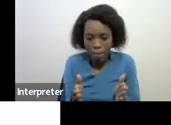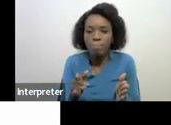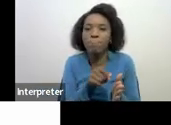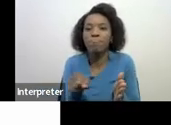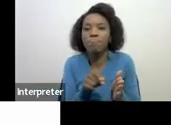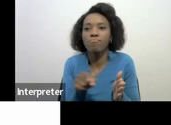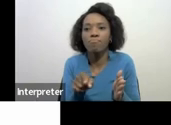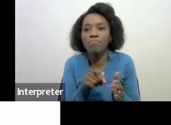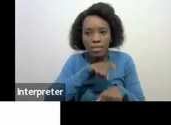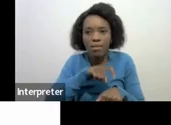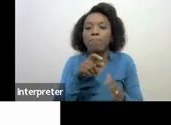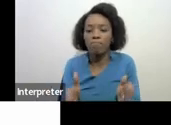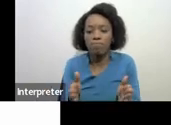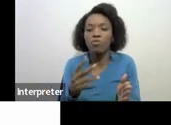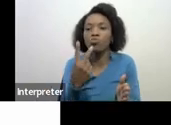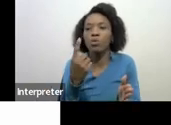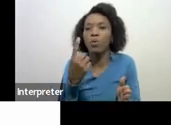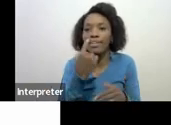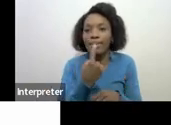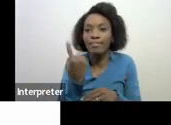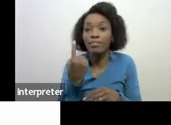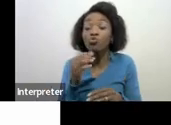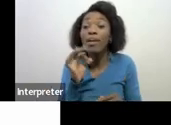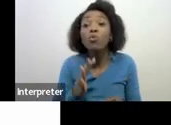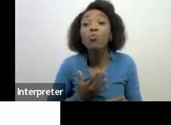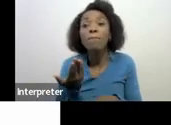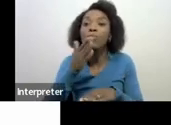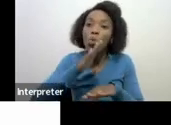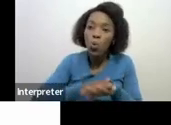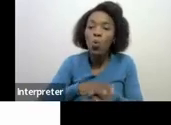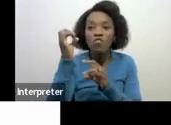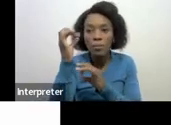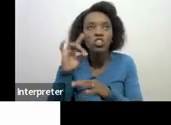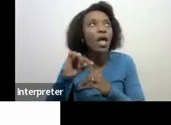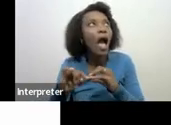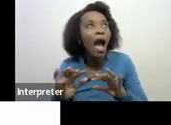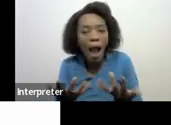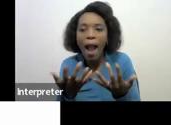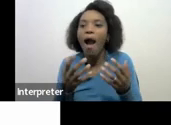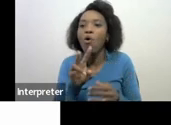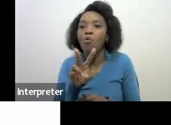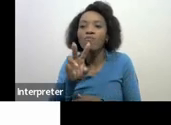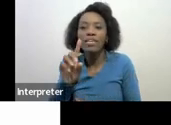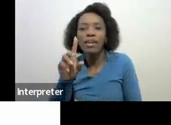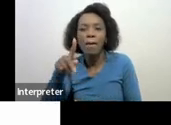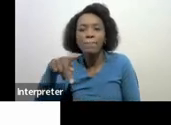to the timelines if you want more information on how to complete that VDP 01 form we have an